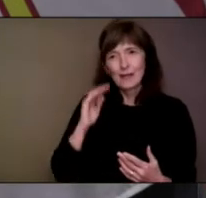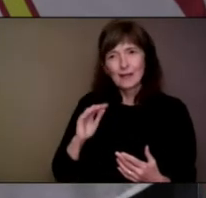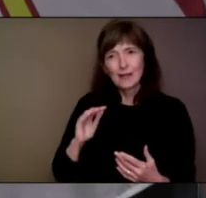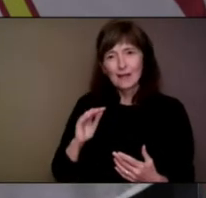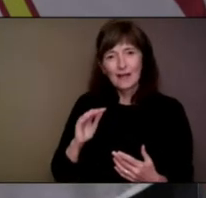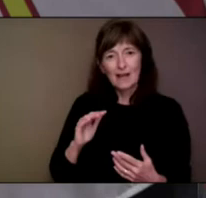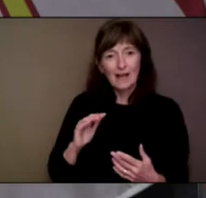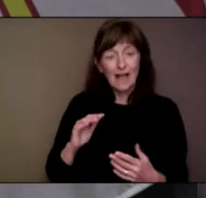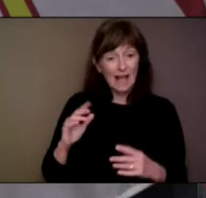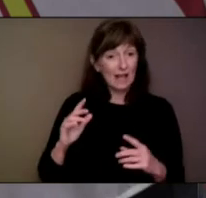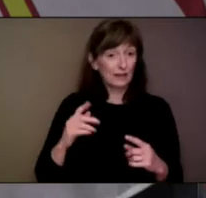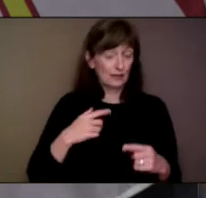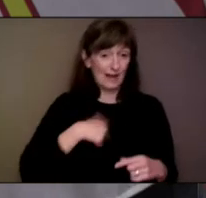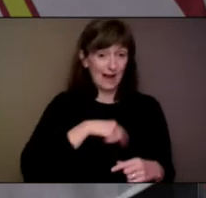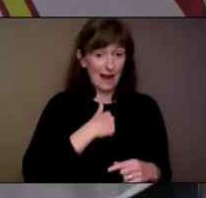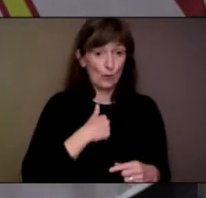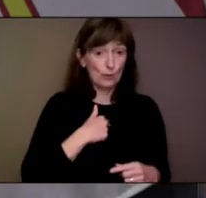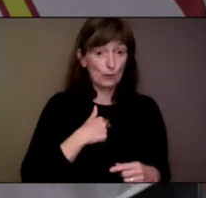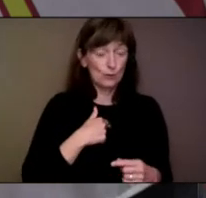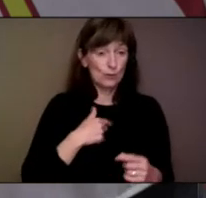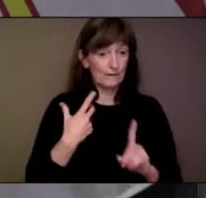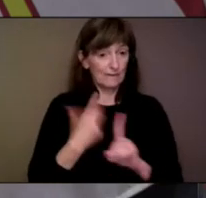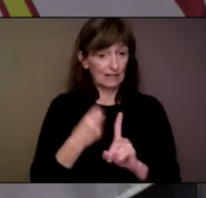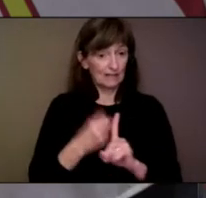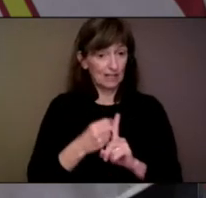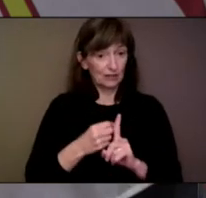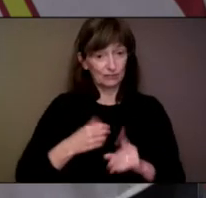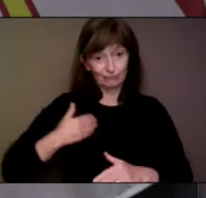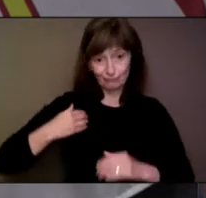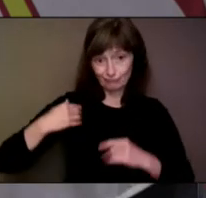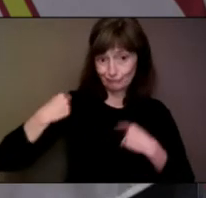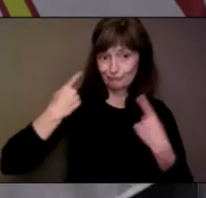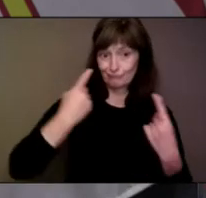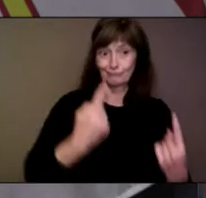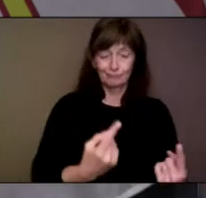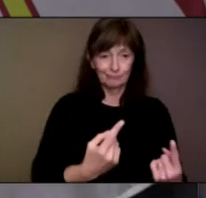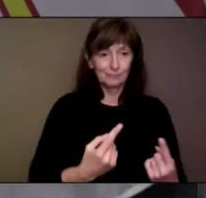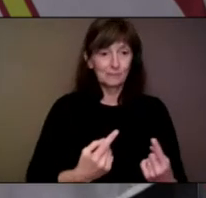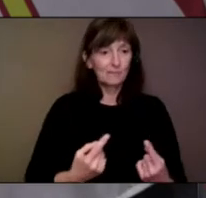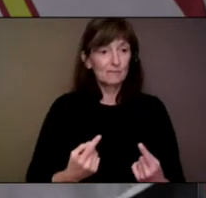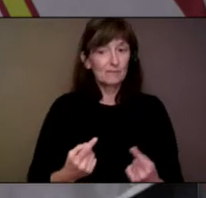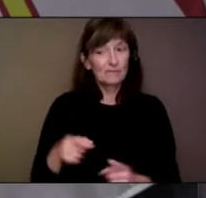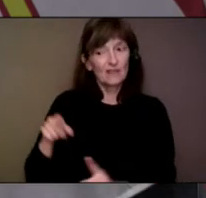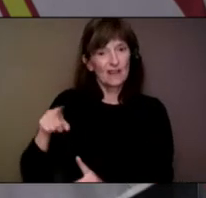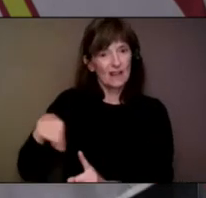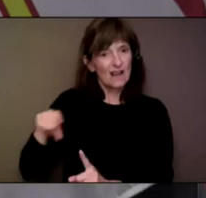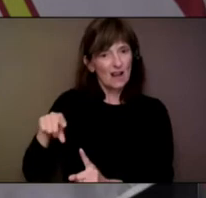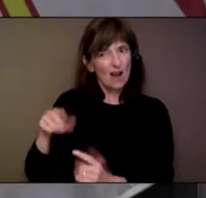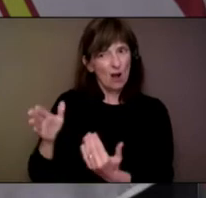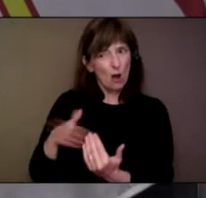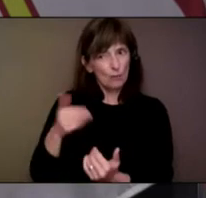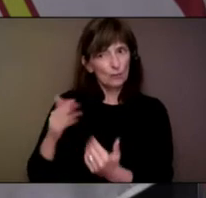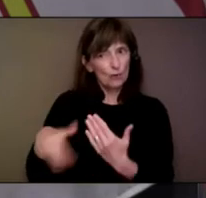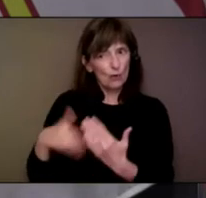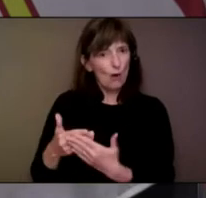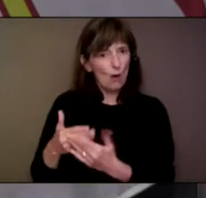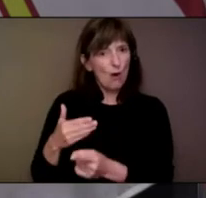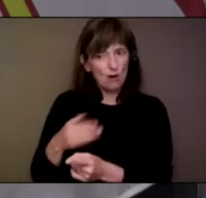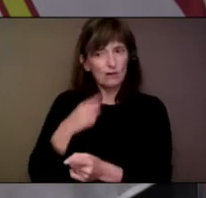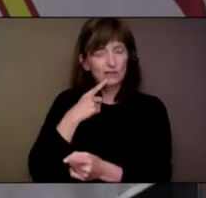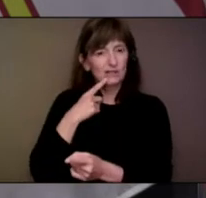vaccination process, that we've had most, if not all, of those people identify for getting